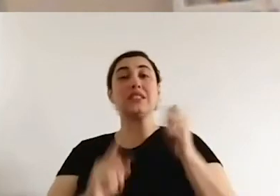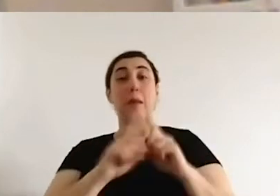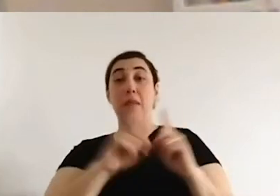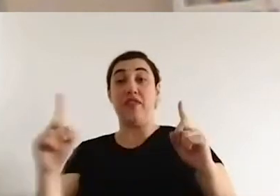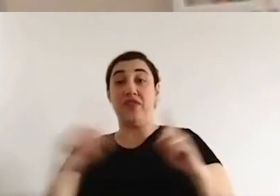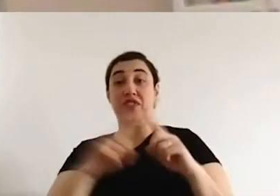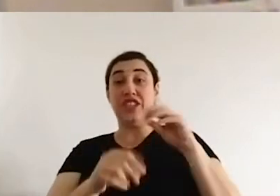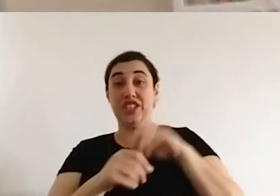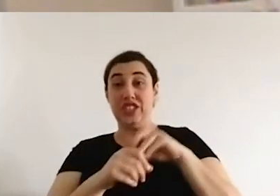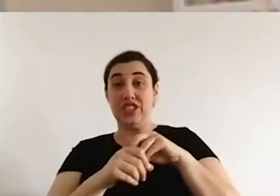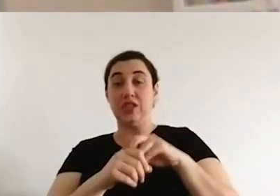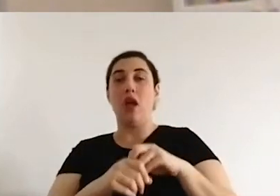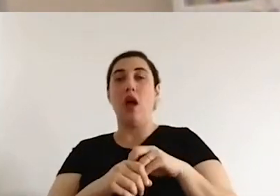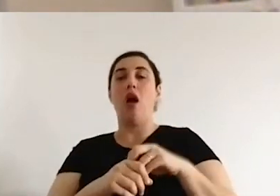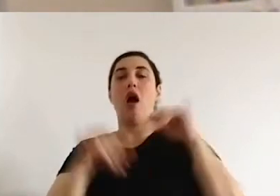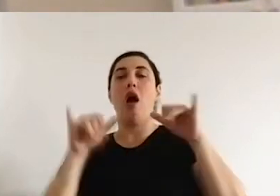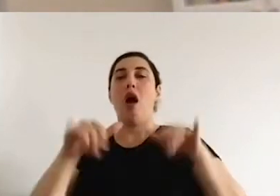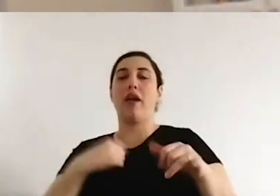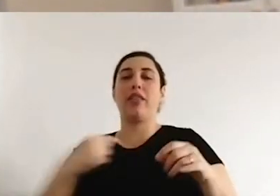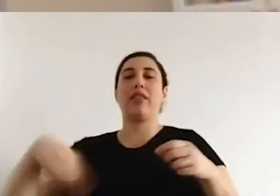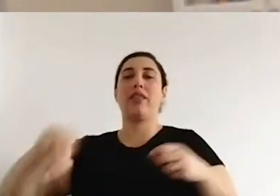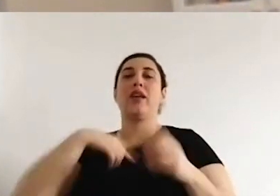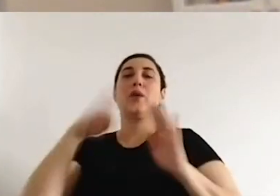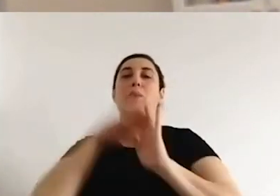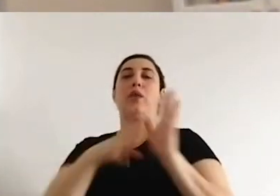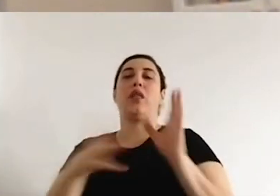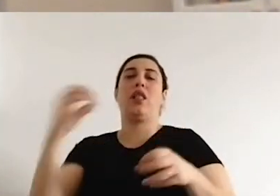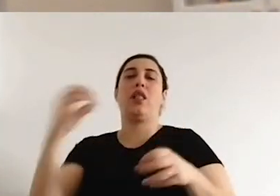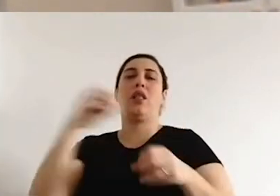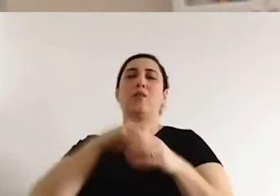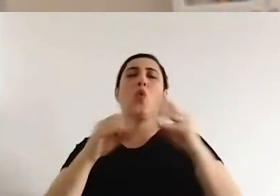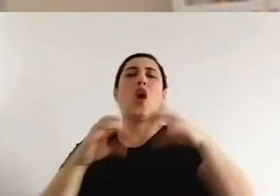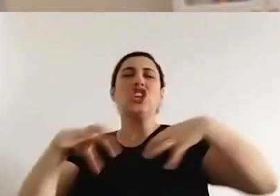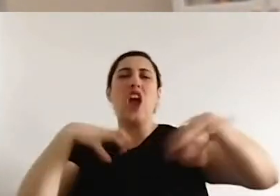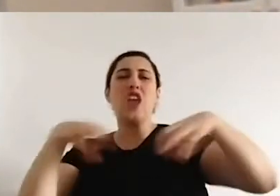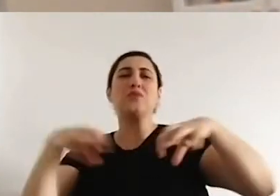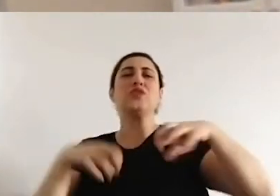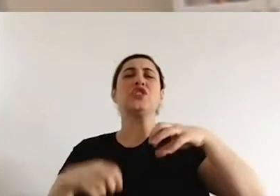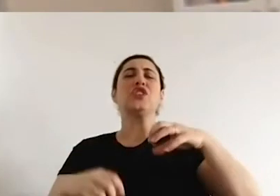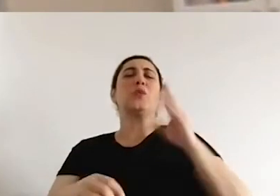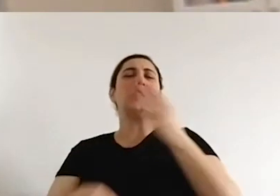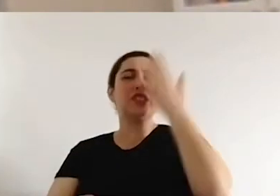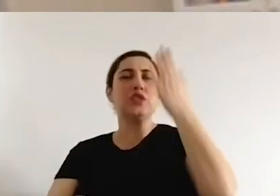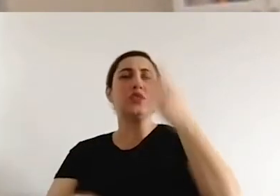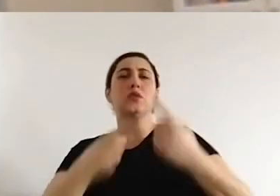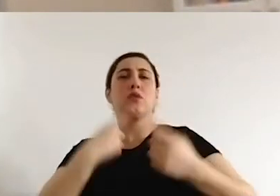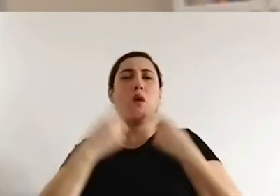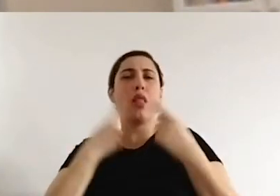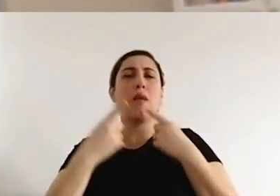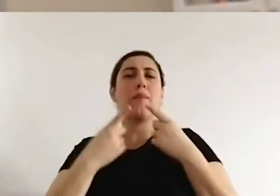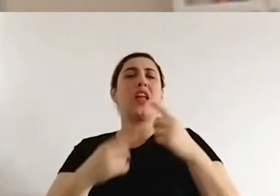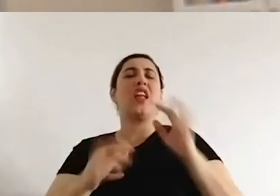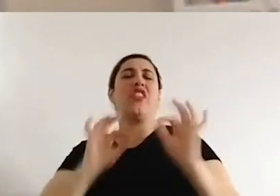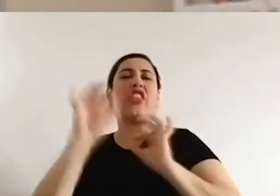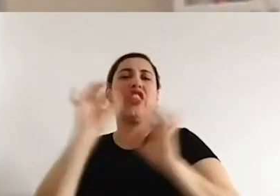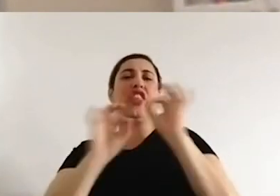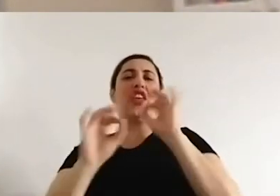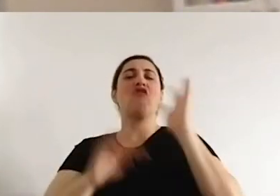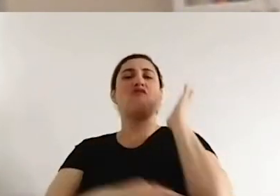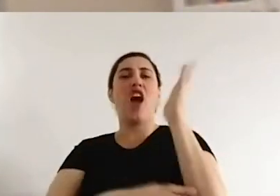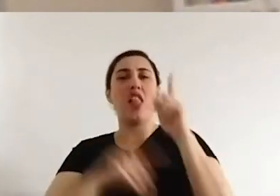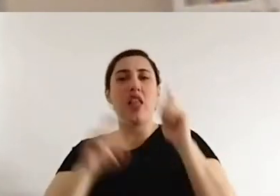era is also falling within this definition. That was